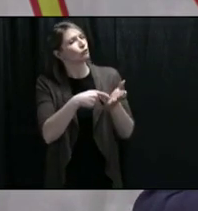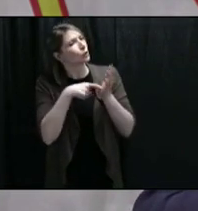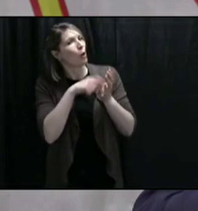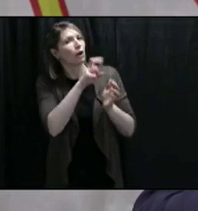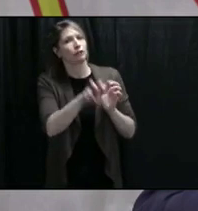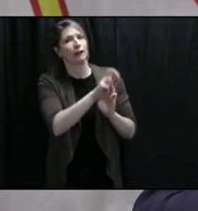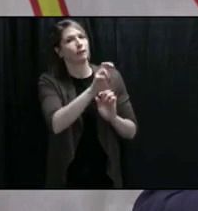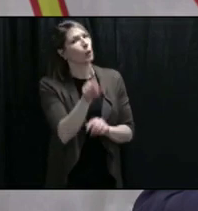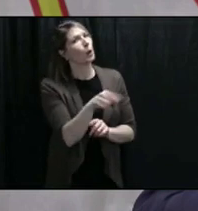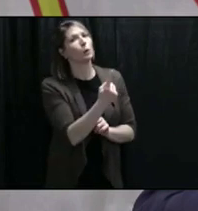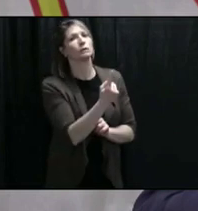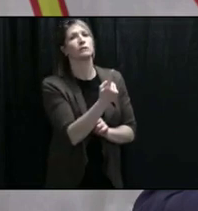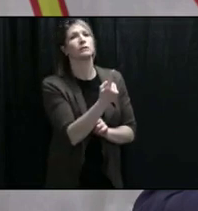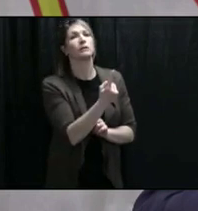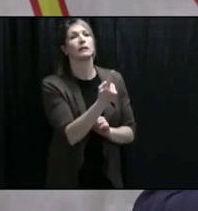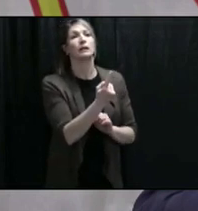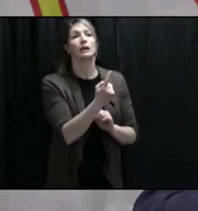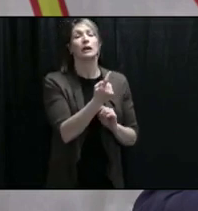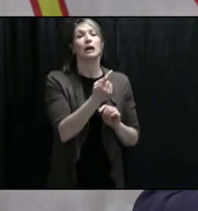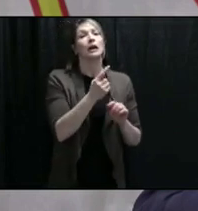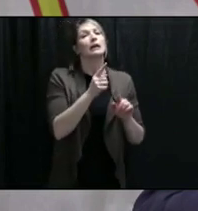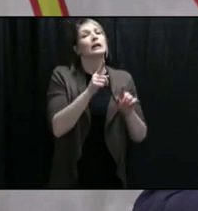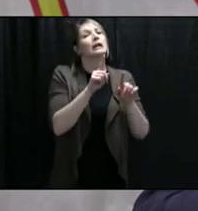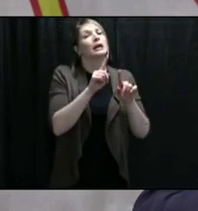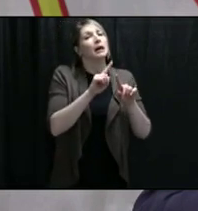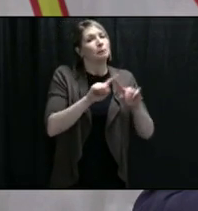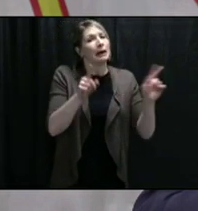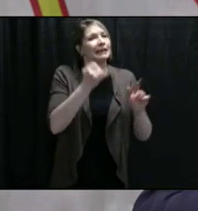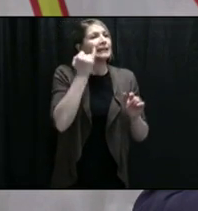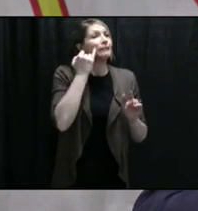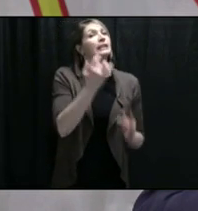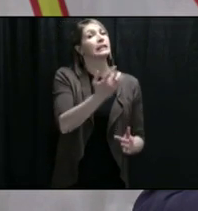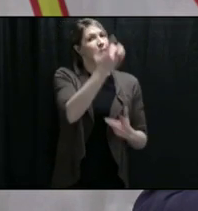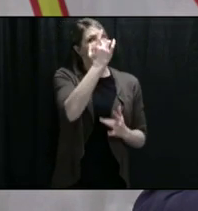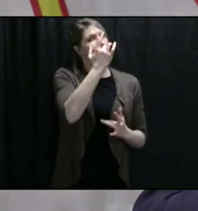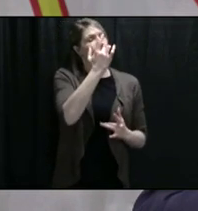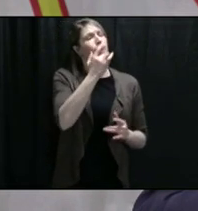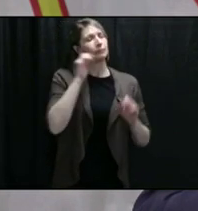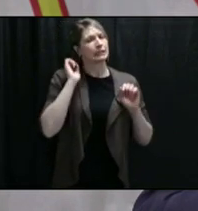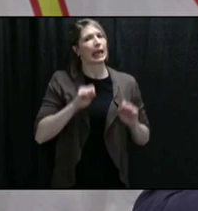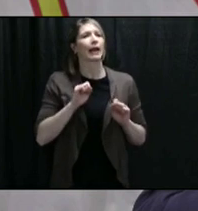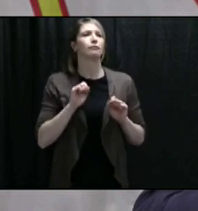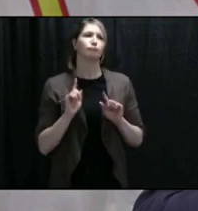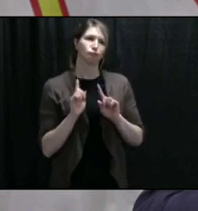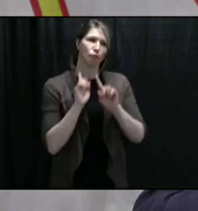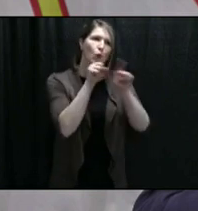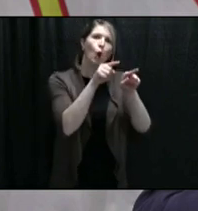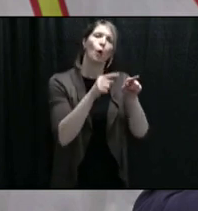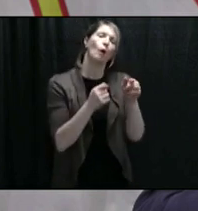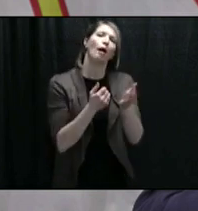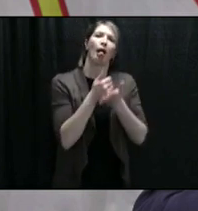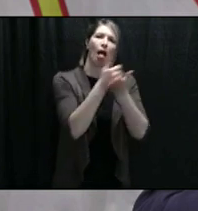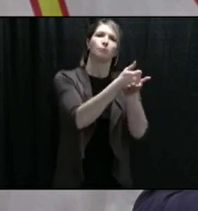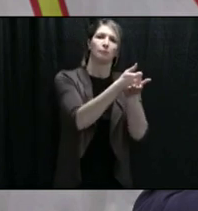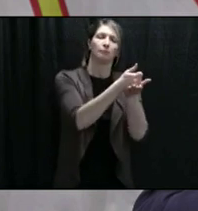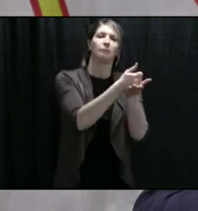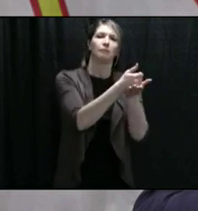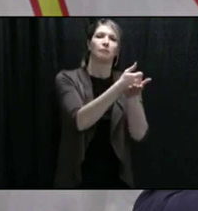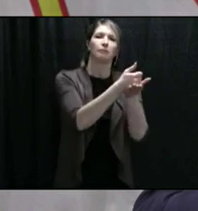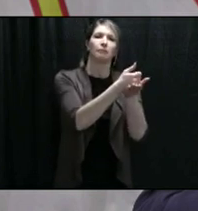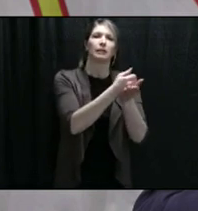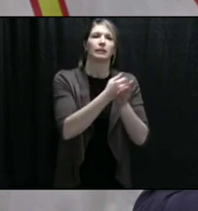mechanism in case people need to get out for medical appointments or get those essential services in there. That is what we want to see in our province,